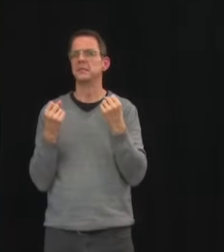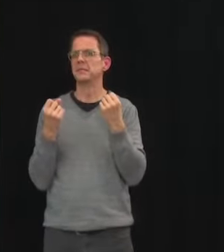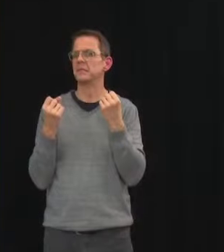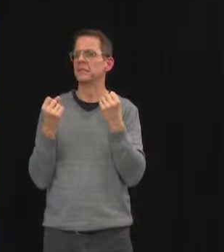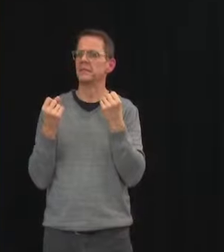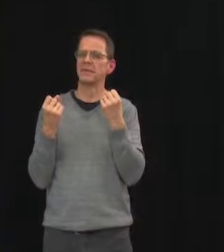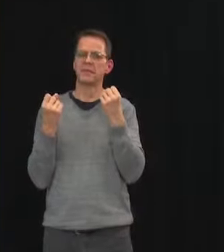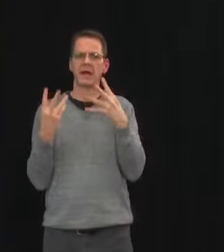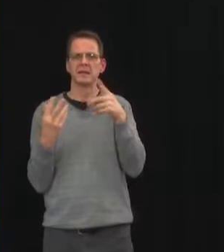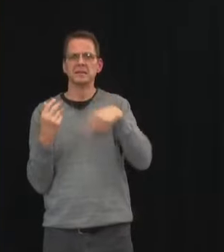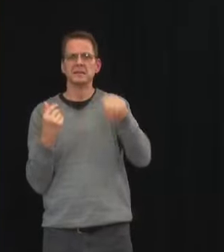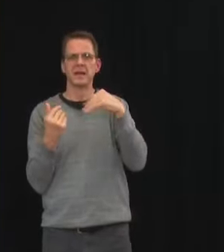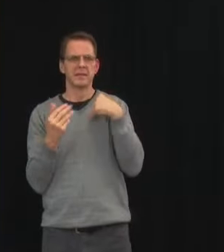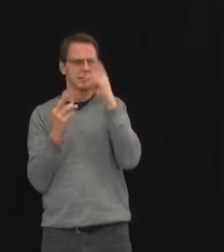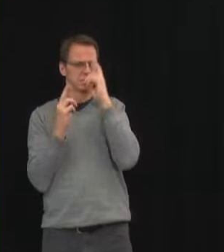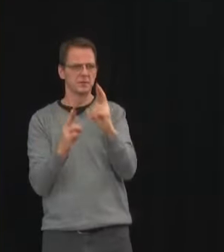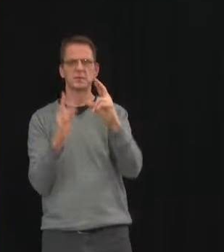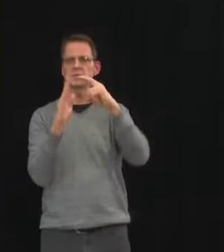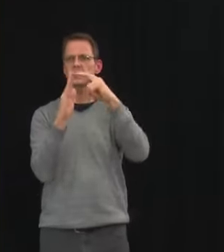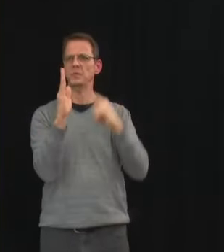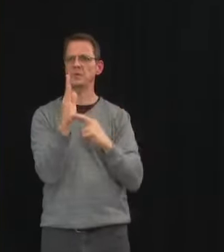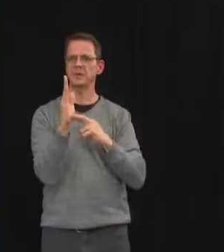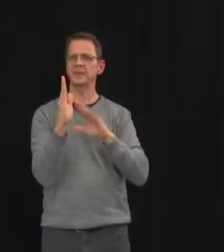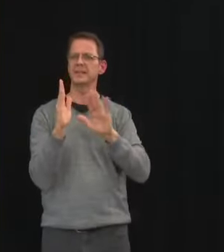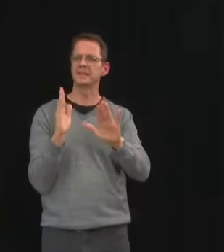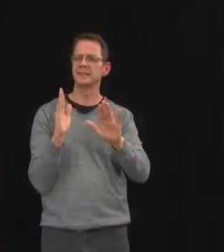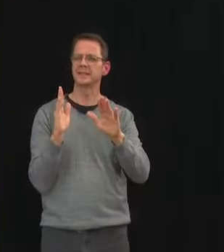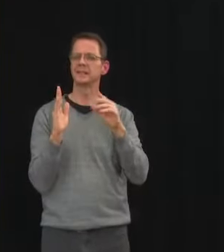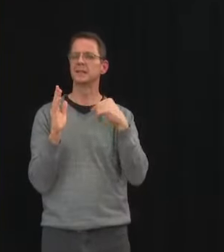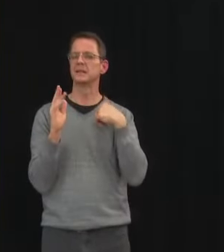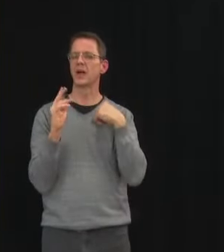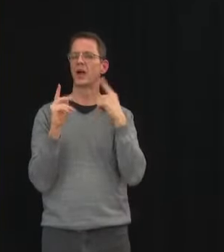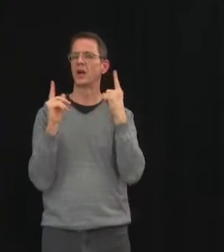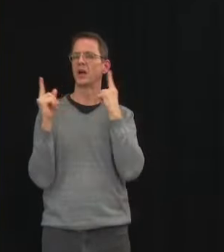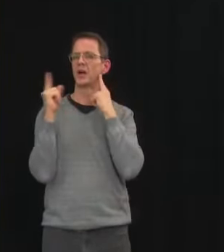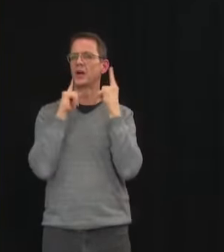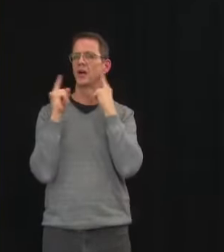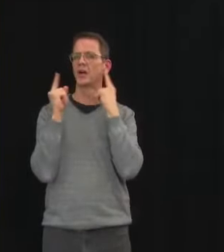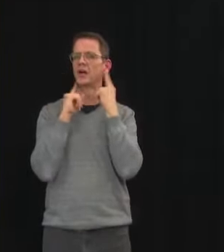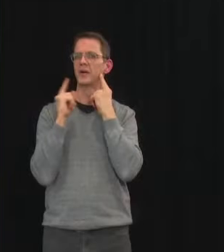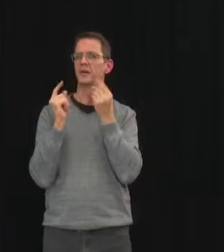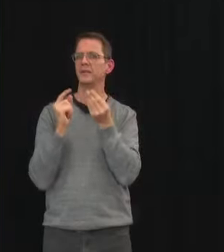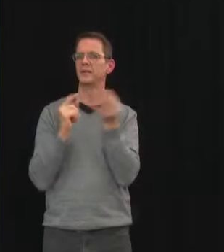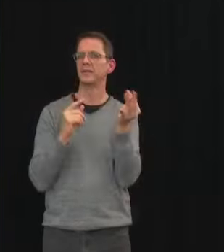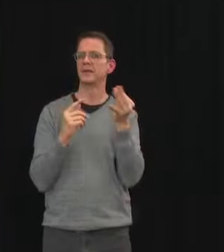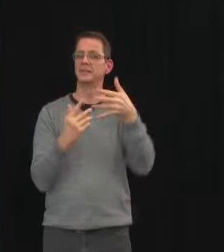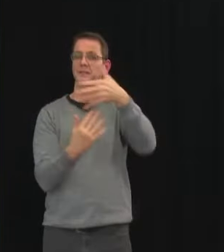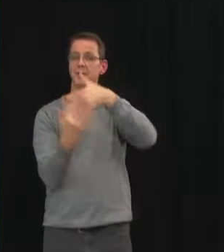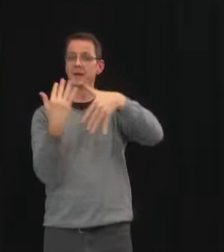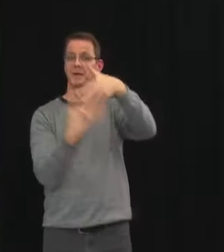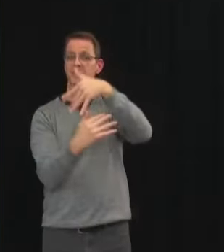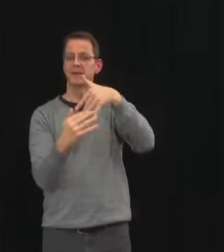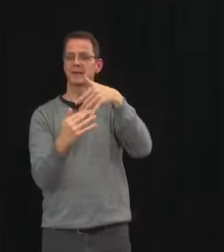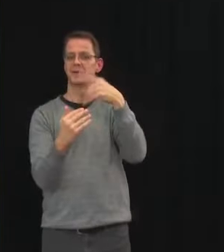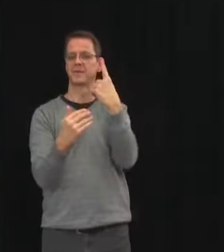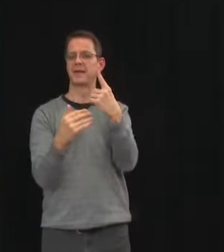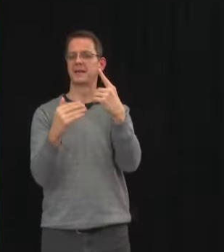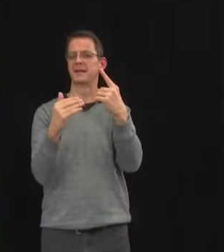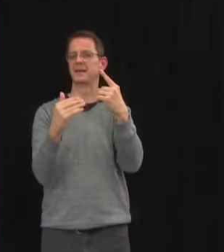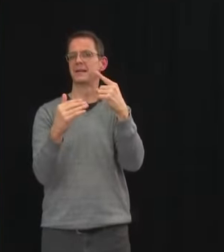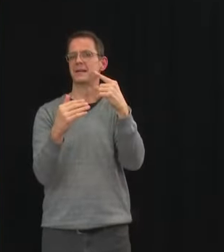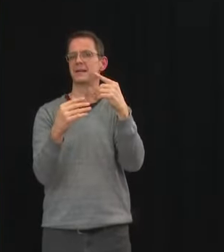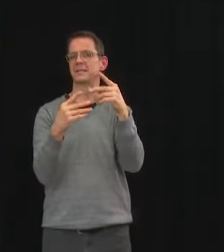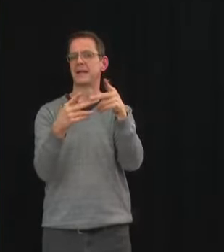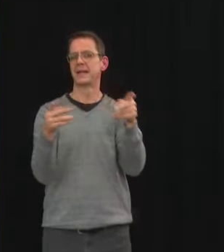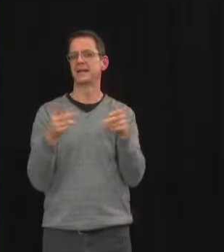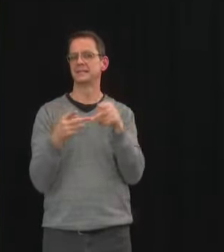our call to um first nations leadership and communities to work with our public health authorities uh to make sure that people are doing